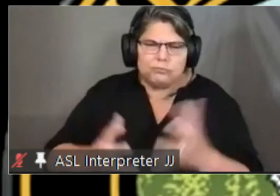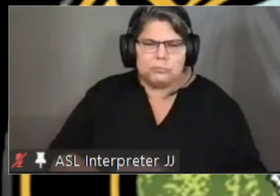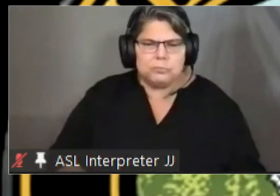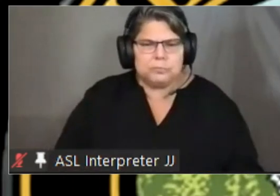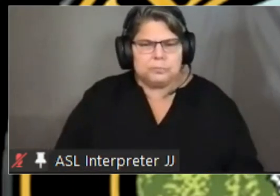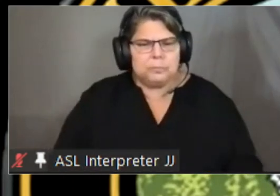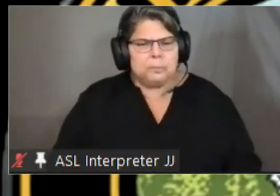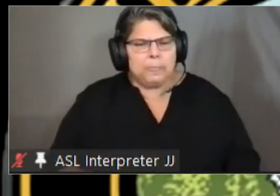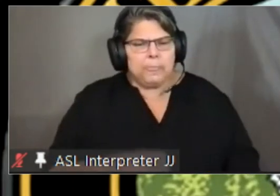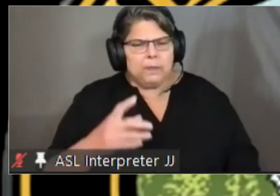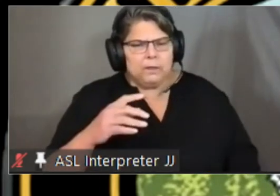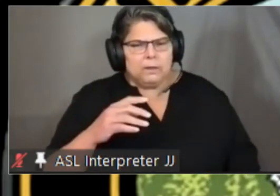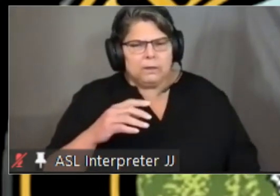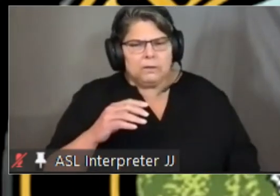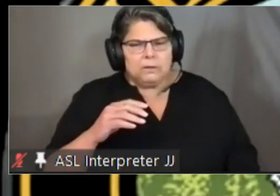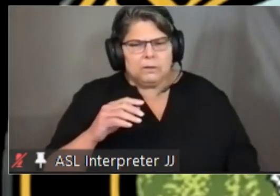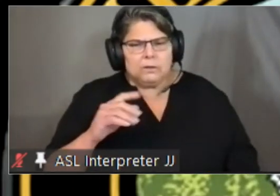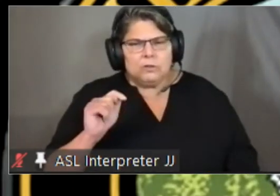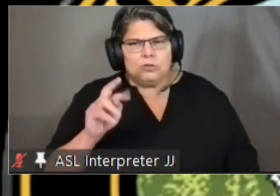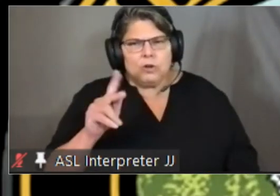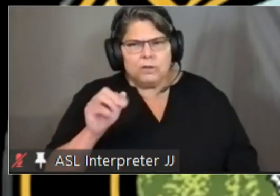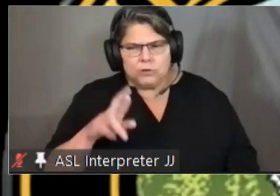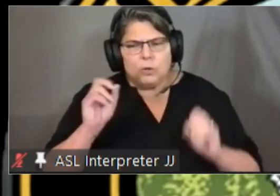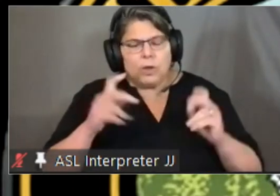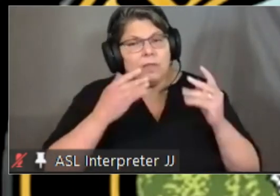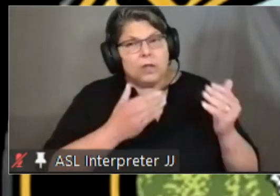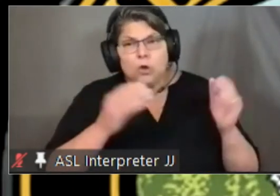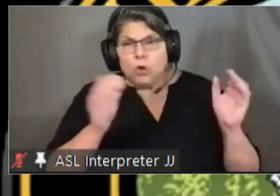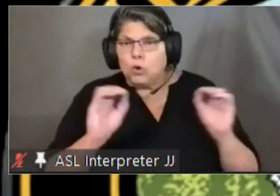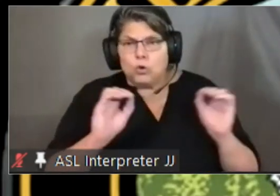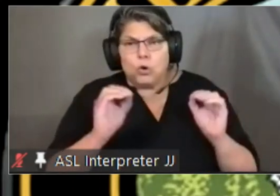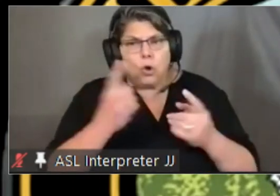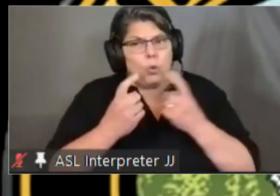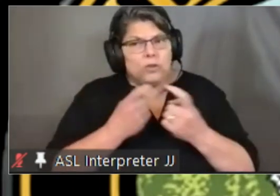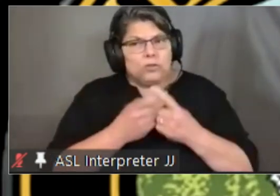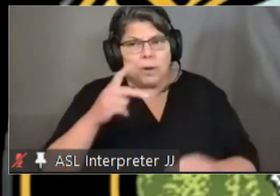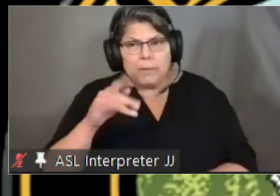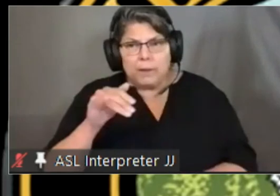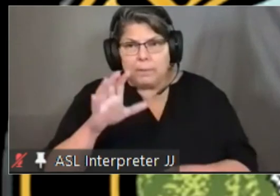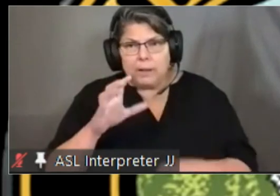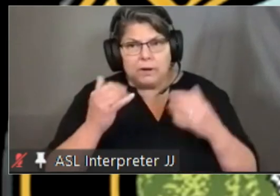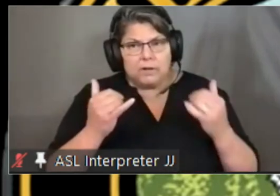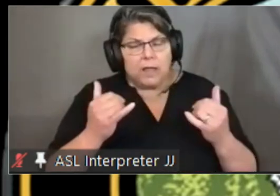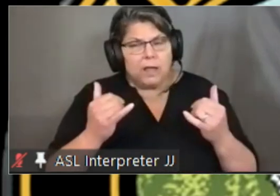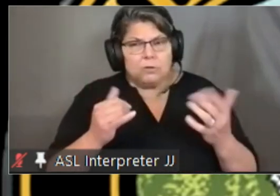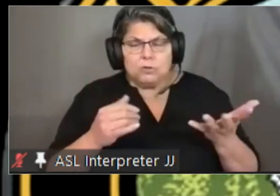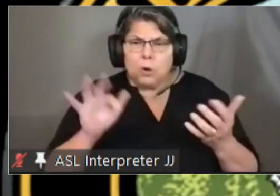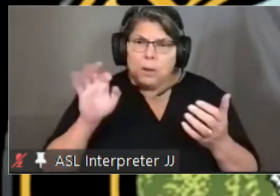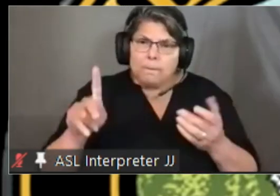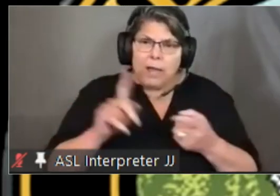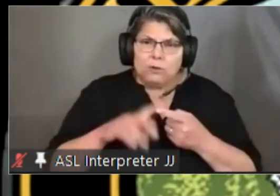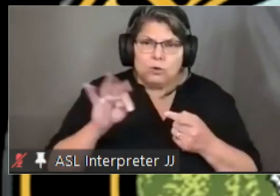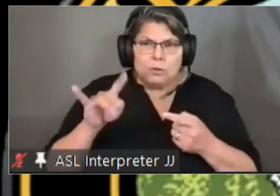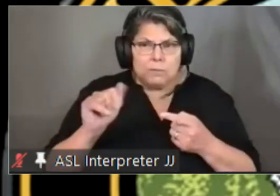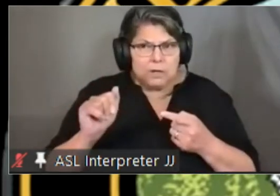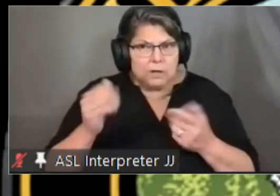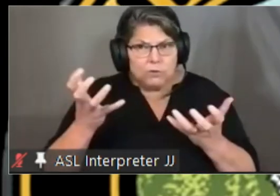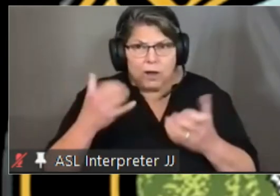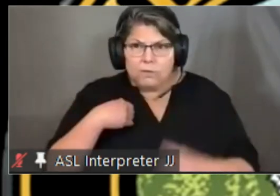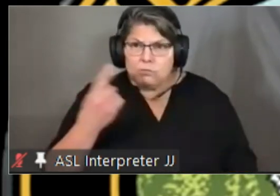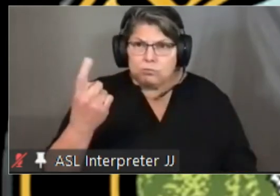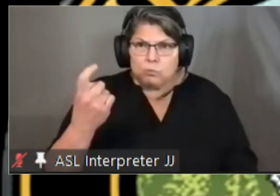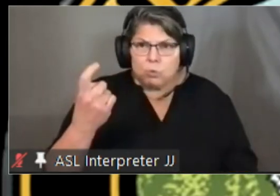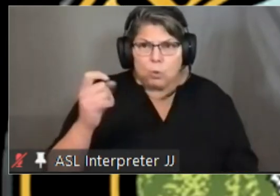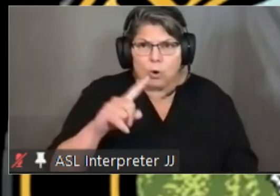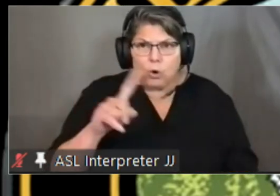okay thank you so we don't have any questions from the public today so i'm going to throw it back to the media for one more question from each